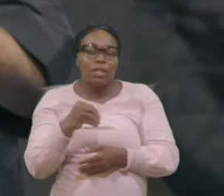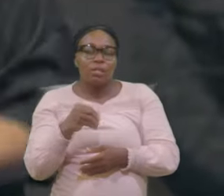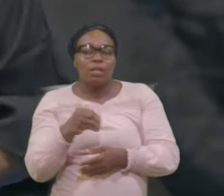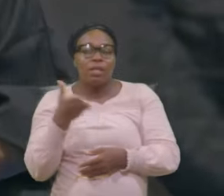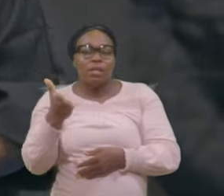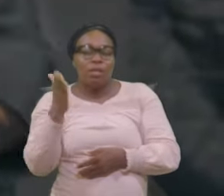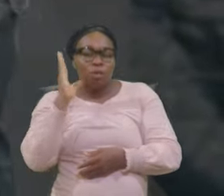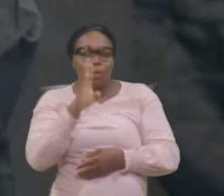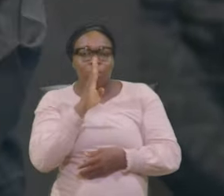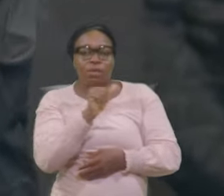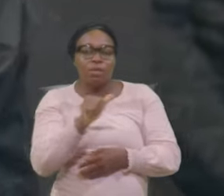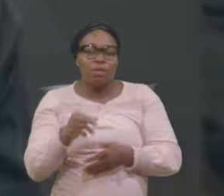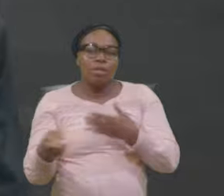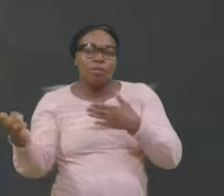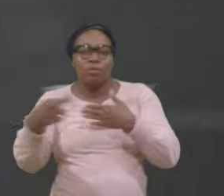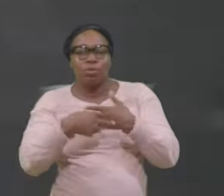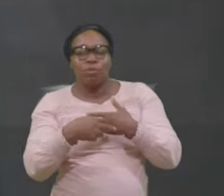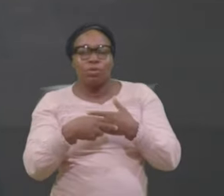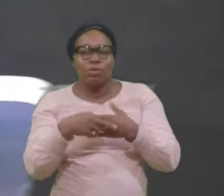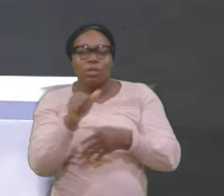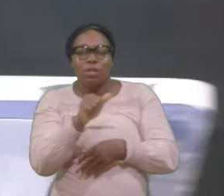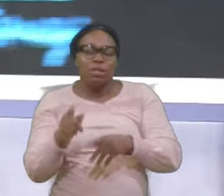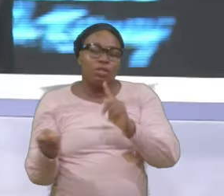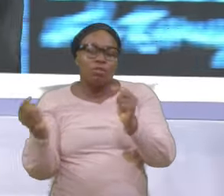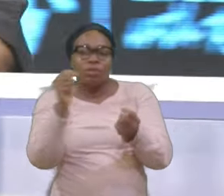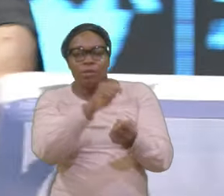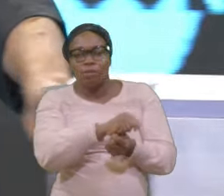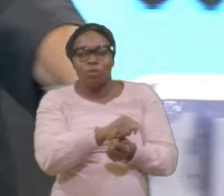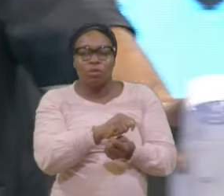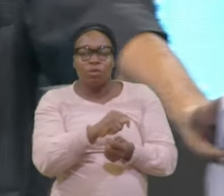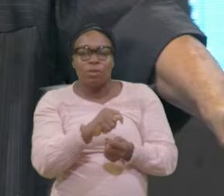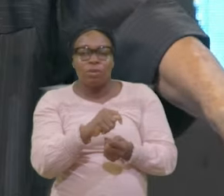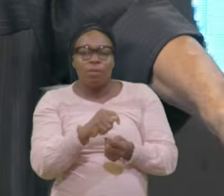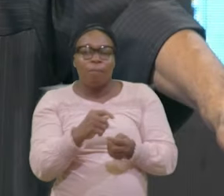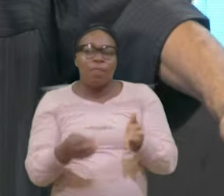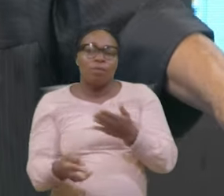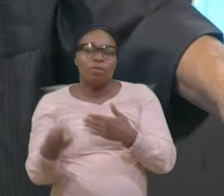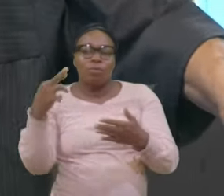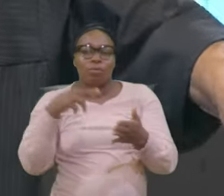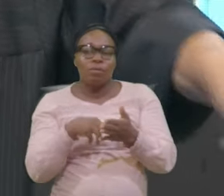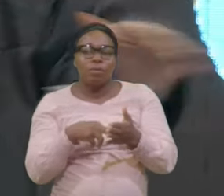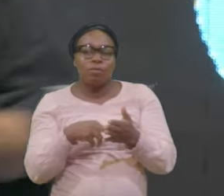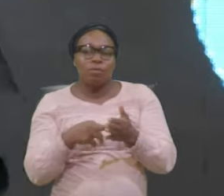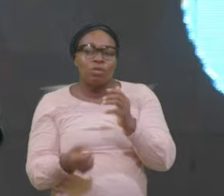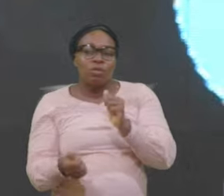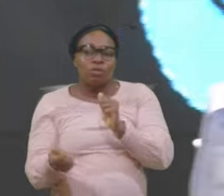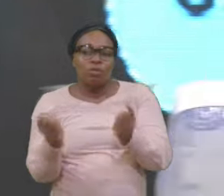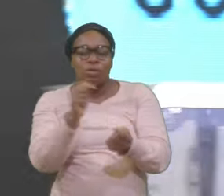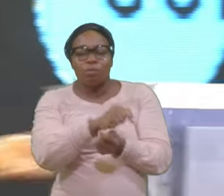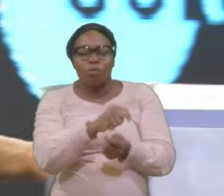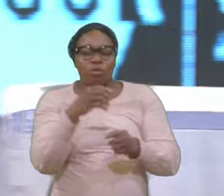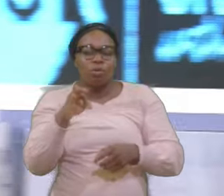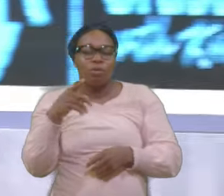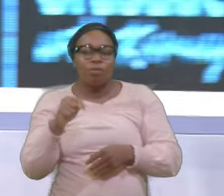A transformation Restorative Transformation Of the prodigal Look at verse